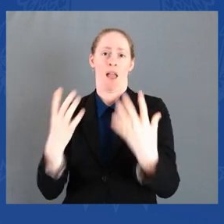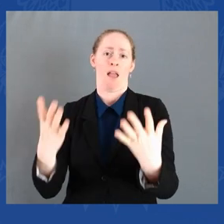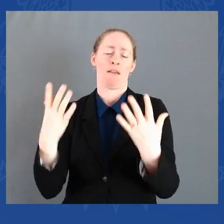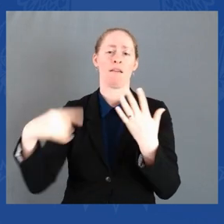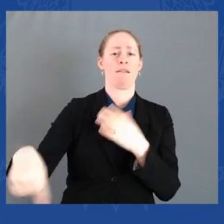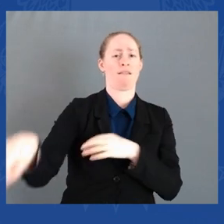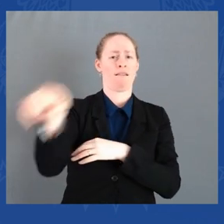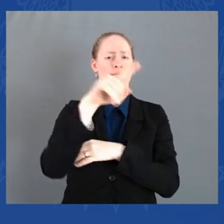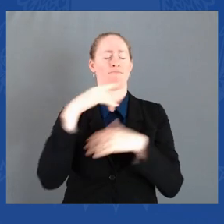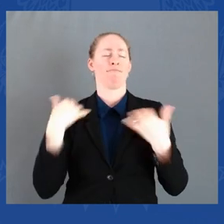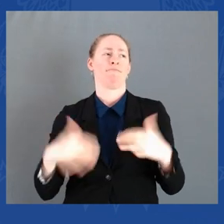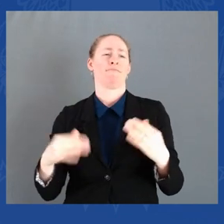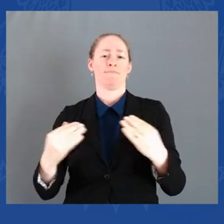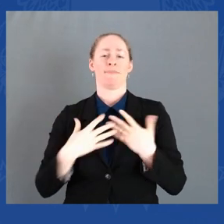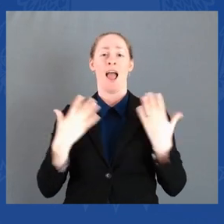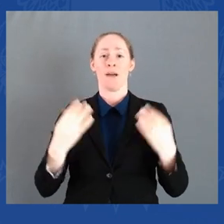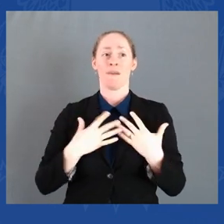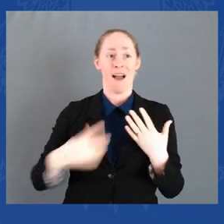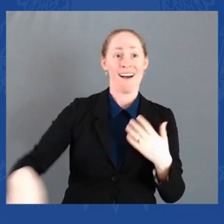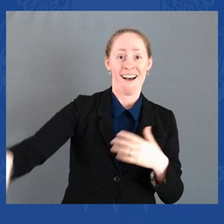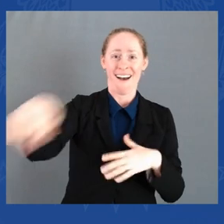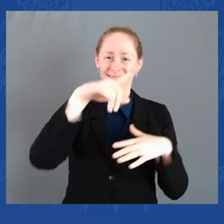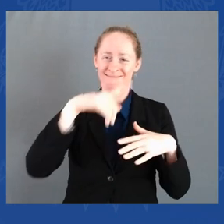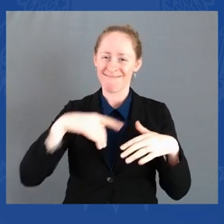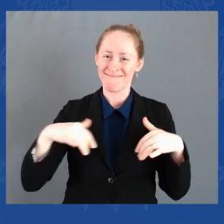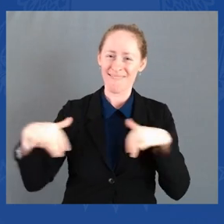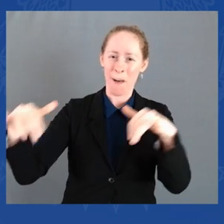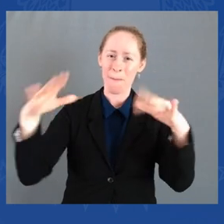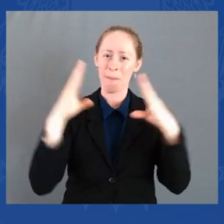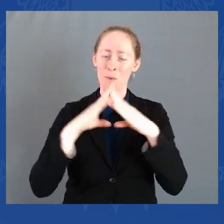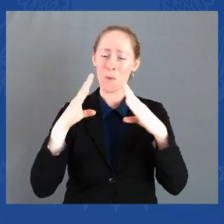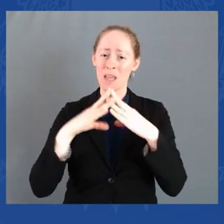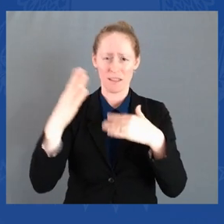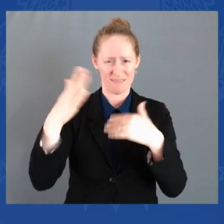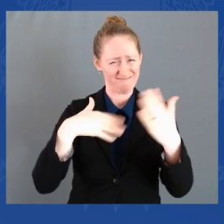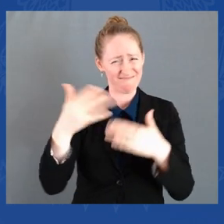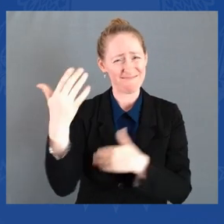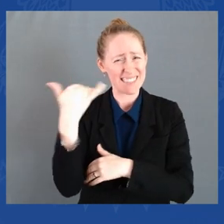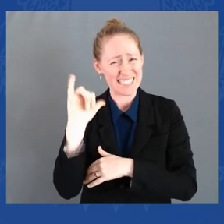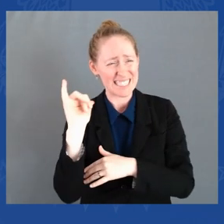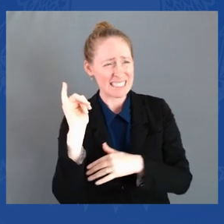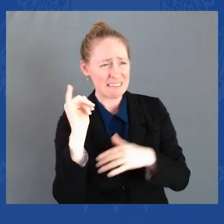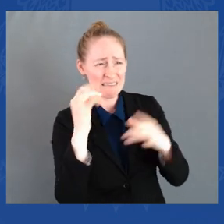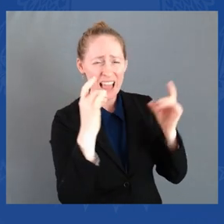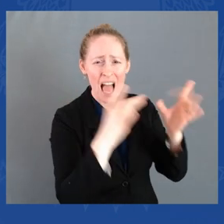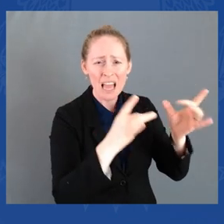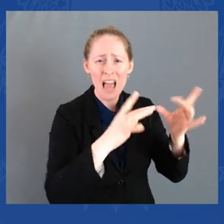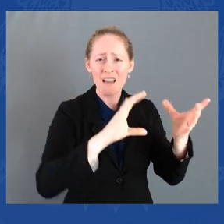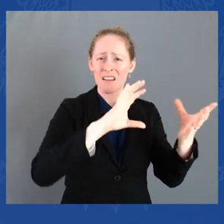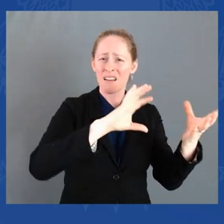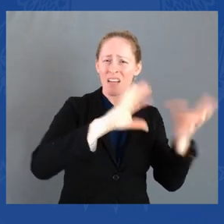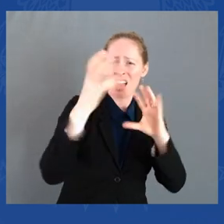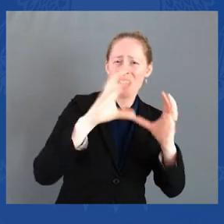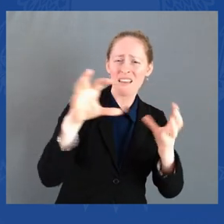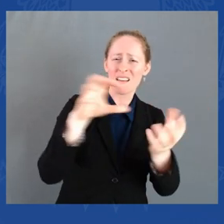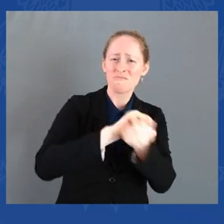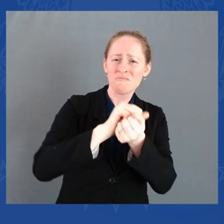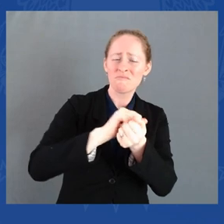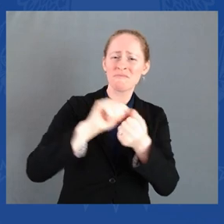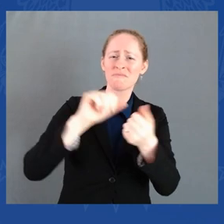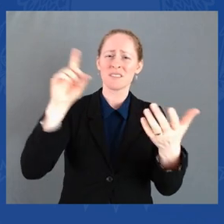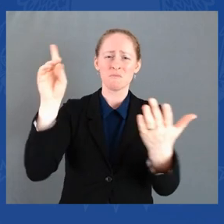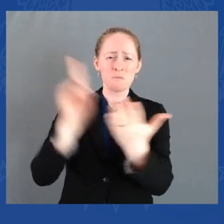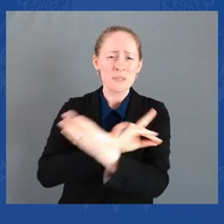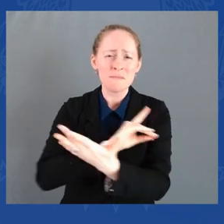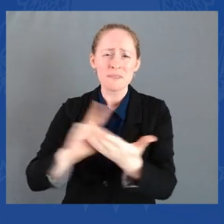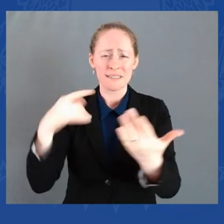face of increased hate, violence, and discrimination. We are standing up and fighting for a better